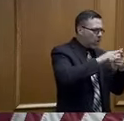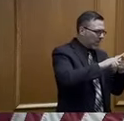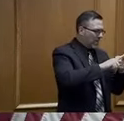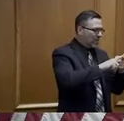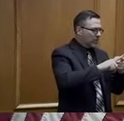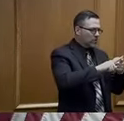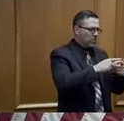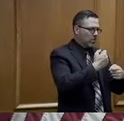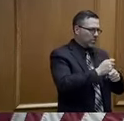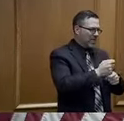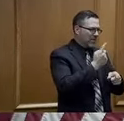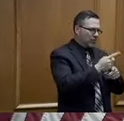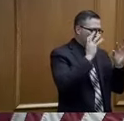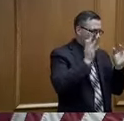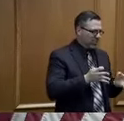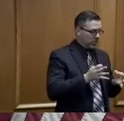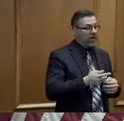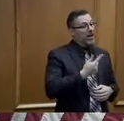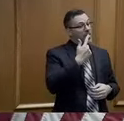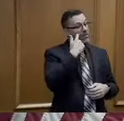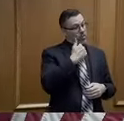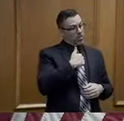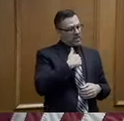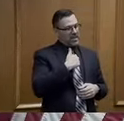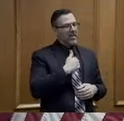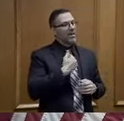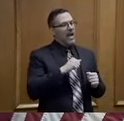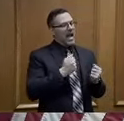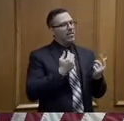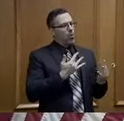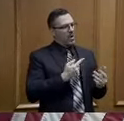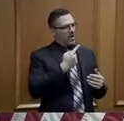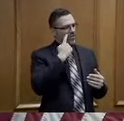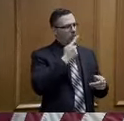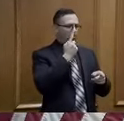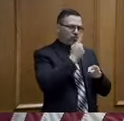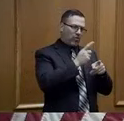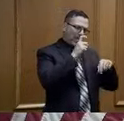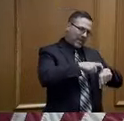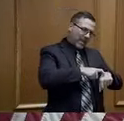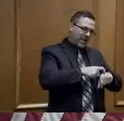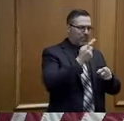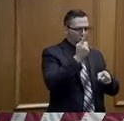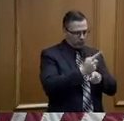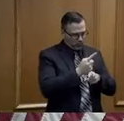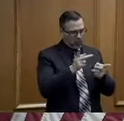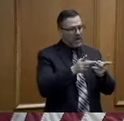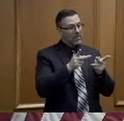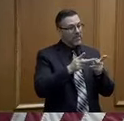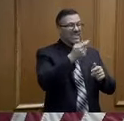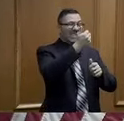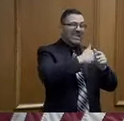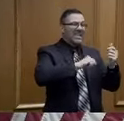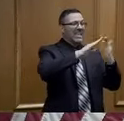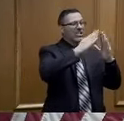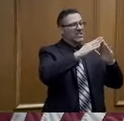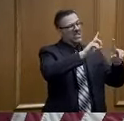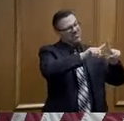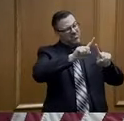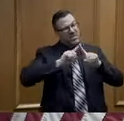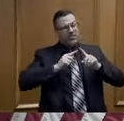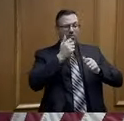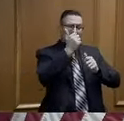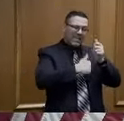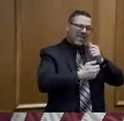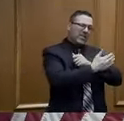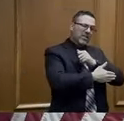So for me, it's about the right time for the right decision in the right place. Every city is different. Every county is different. Every state